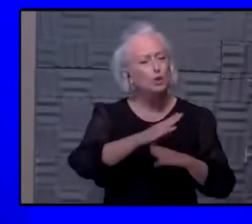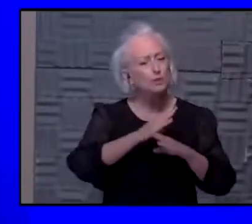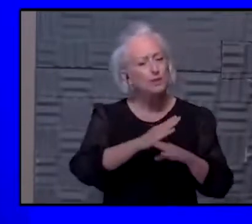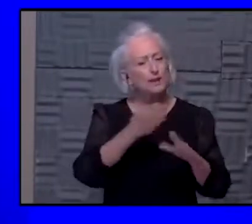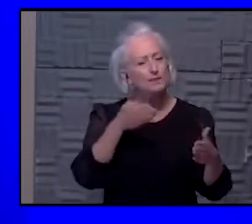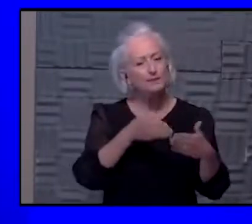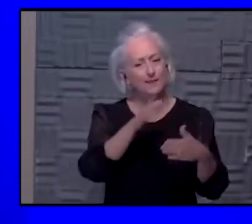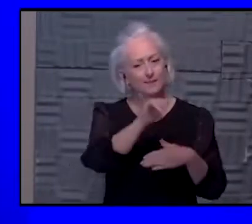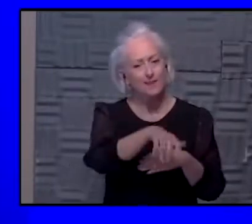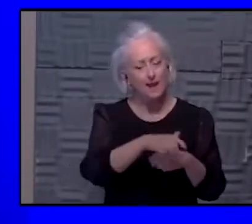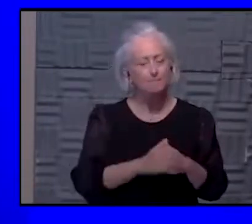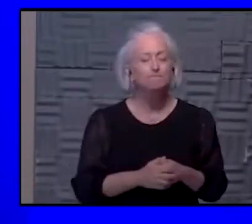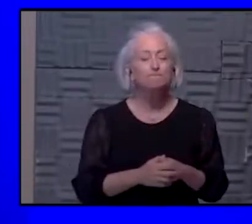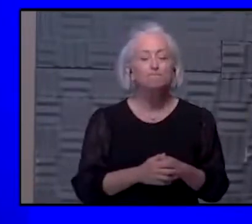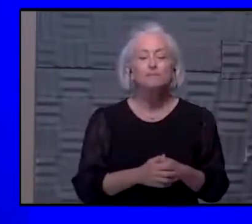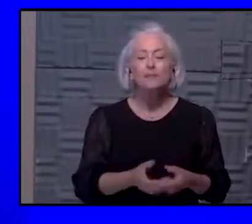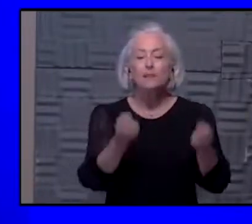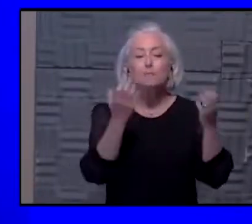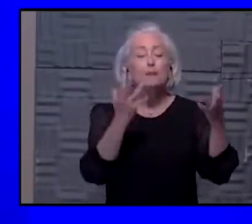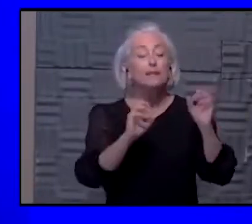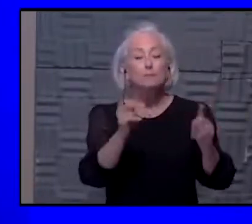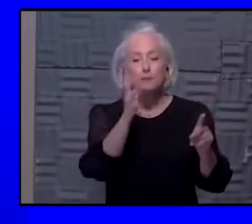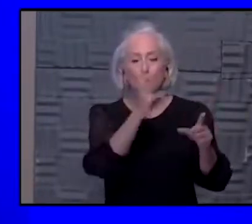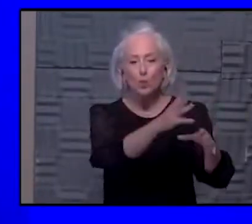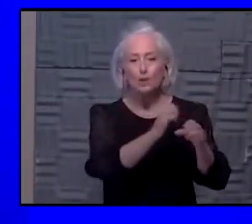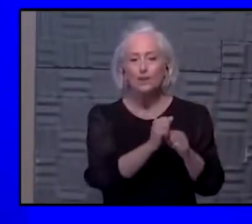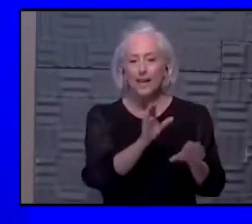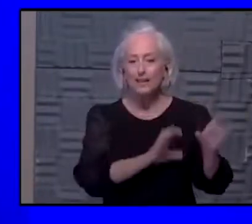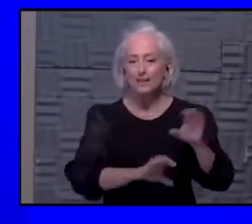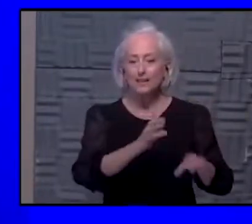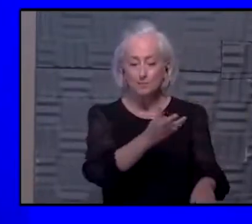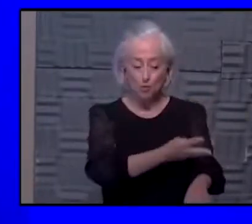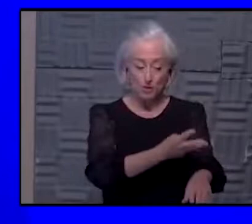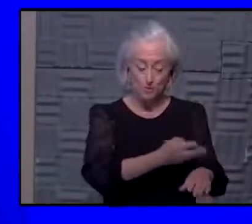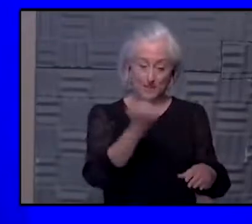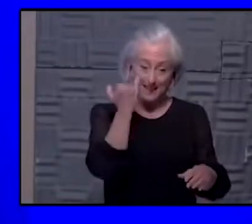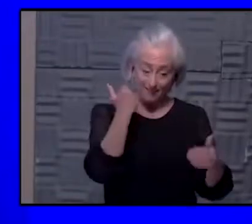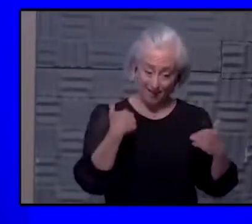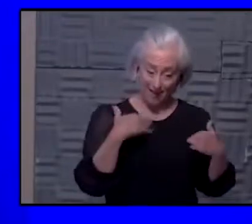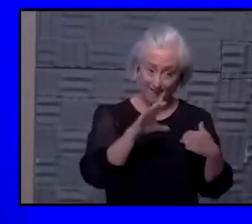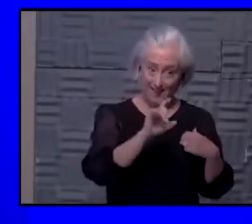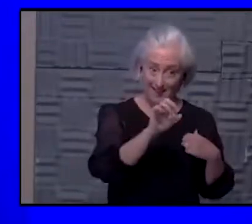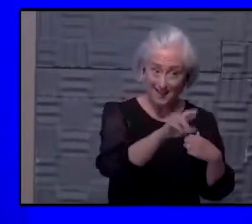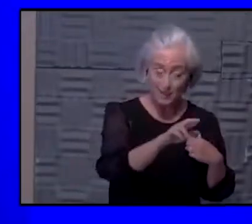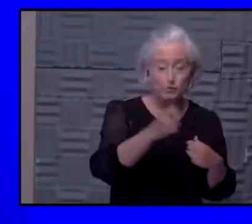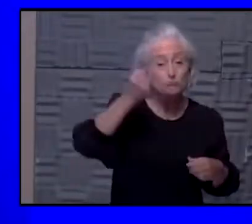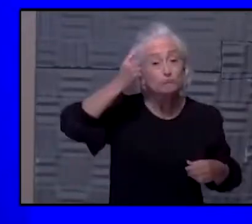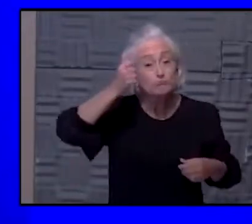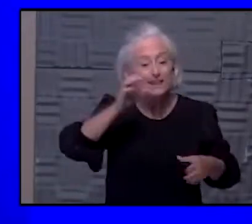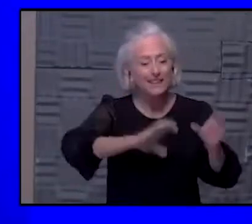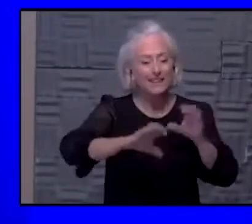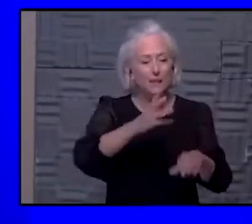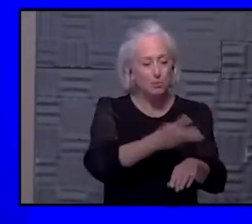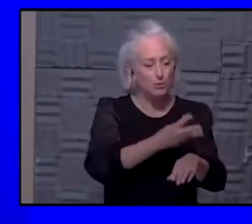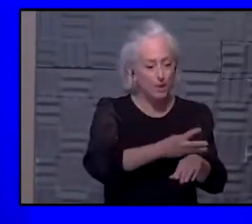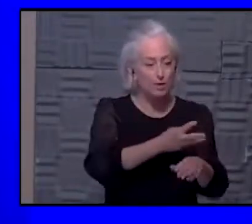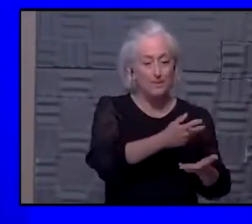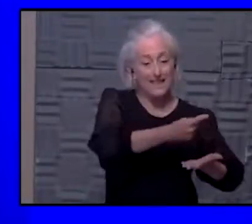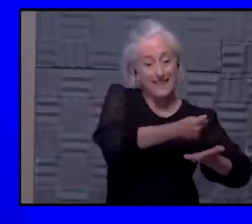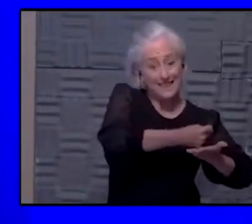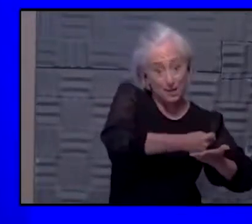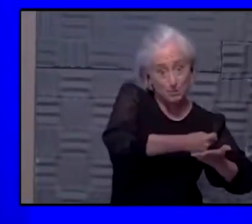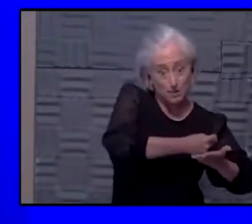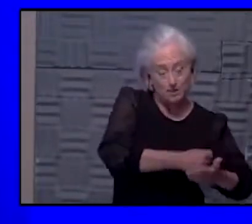a lot of the people will go ahead and get chemotherapy if they have cancer. Now, again, chemotherapy is a therapeutic. This is a prevention.